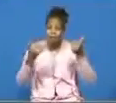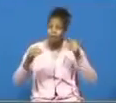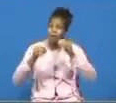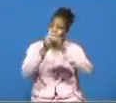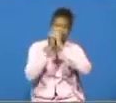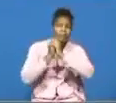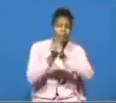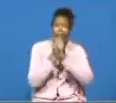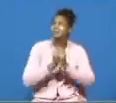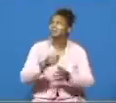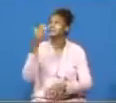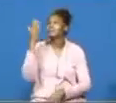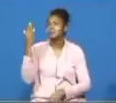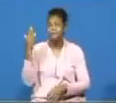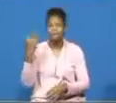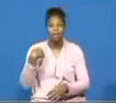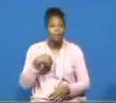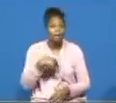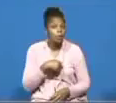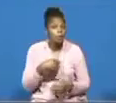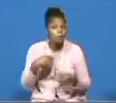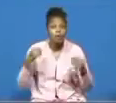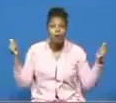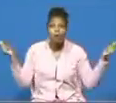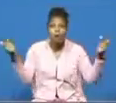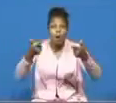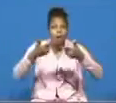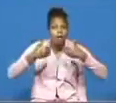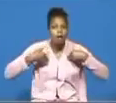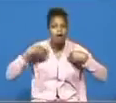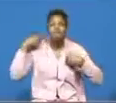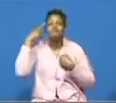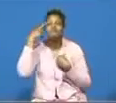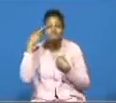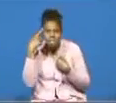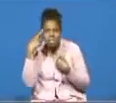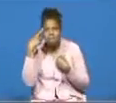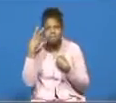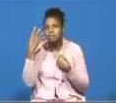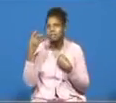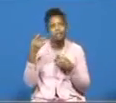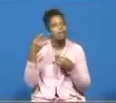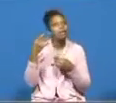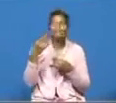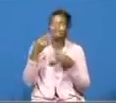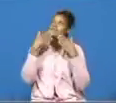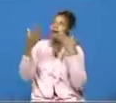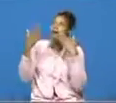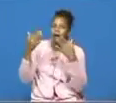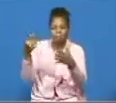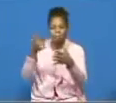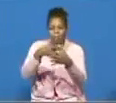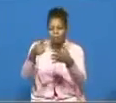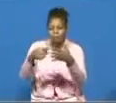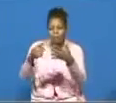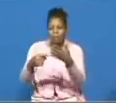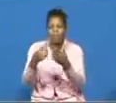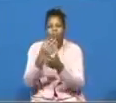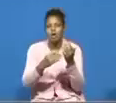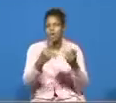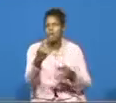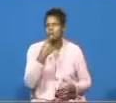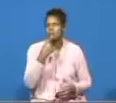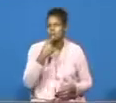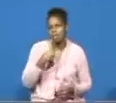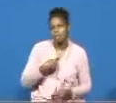worship him somebody we all have reasons to give the lord thanks for somebody says